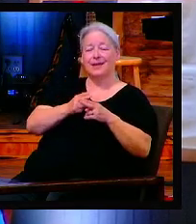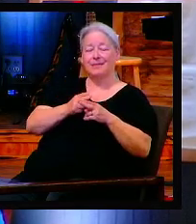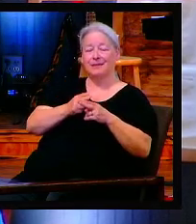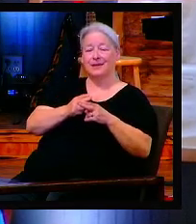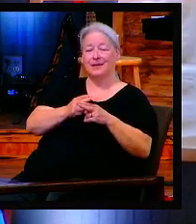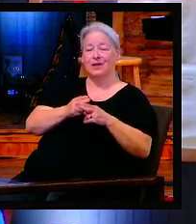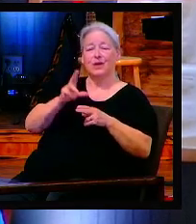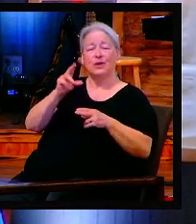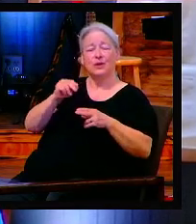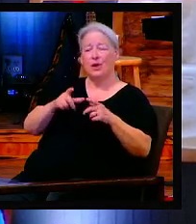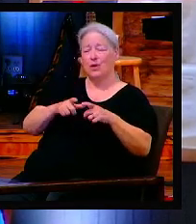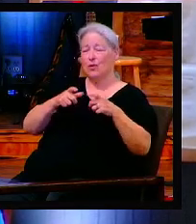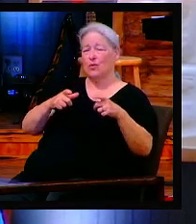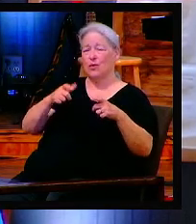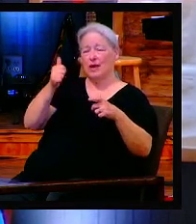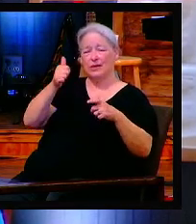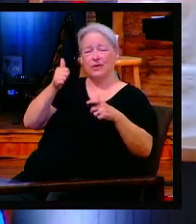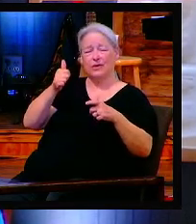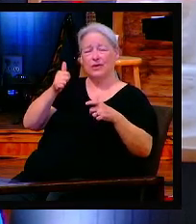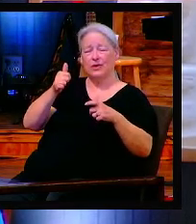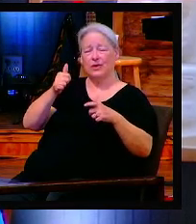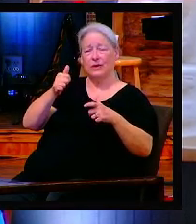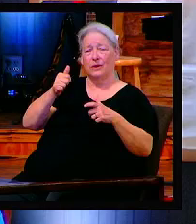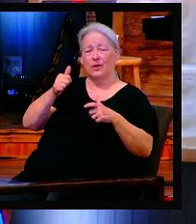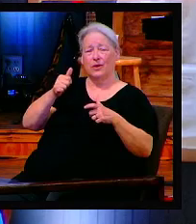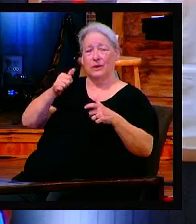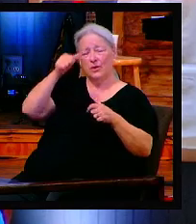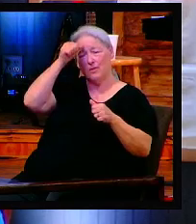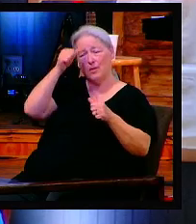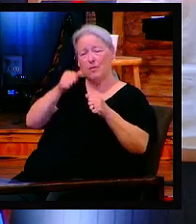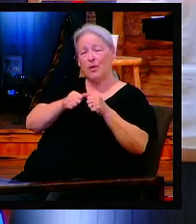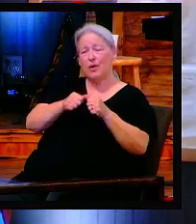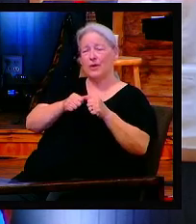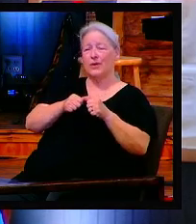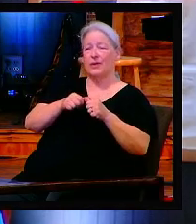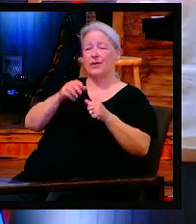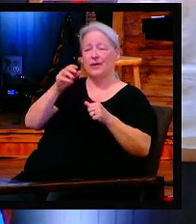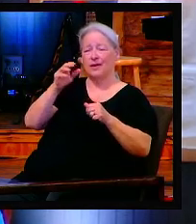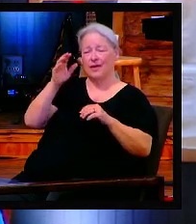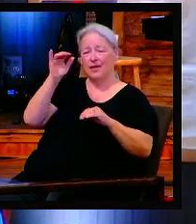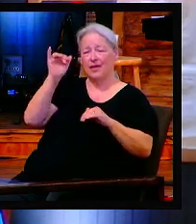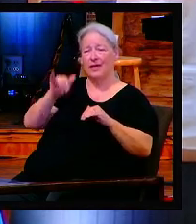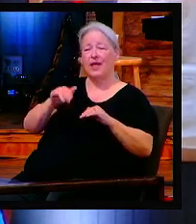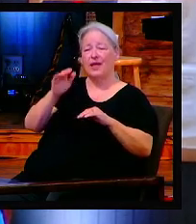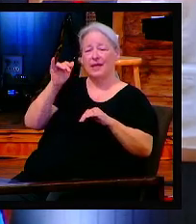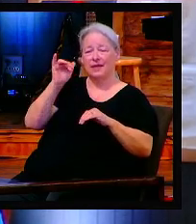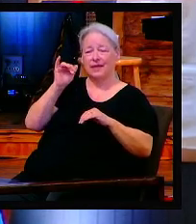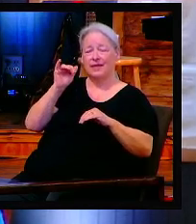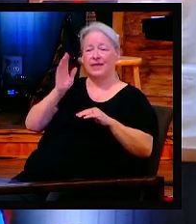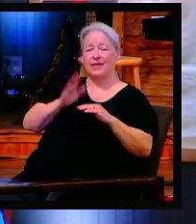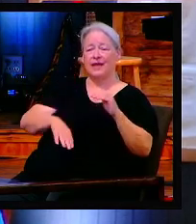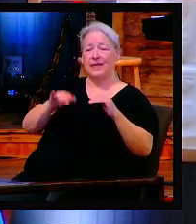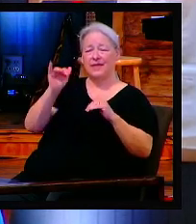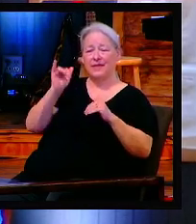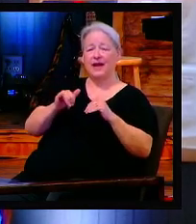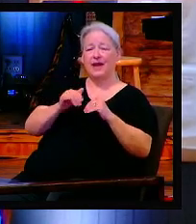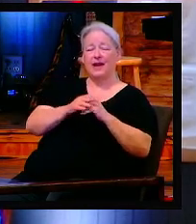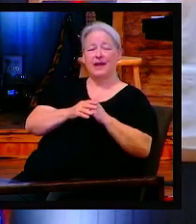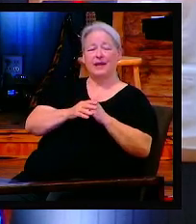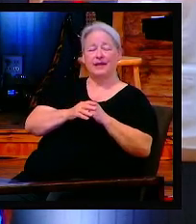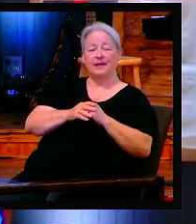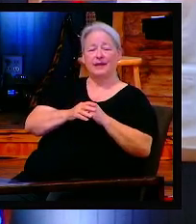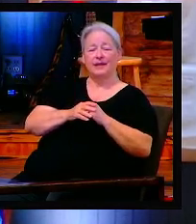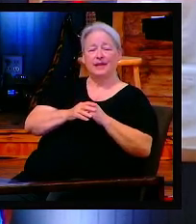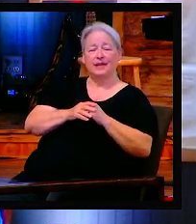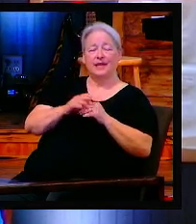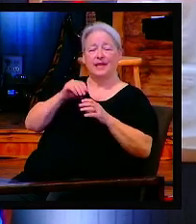that. They even sang about it in praise and worship. Your name is power. Please turn a little few more chapters to the right